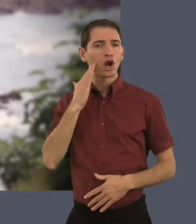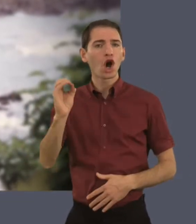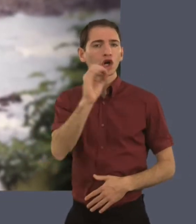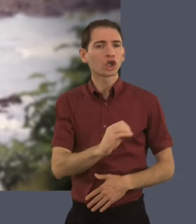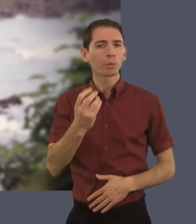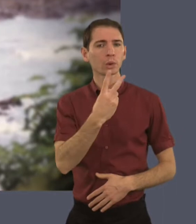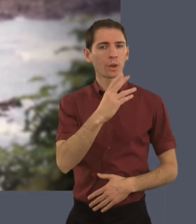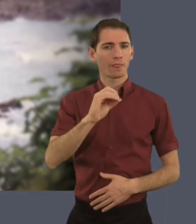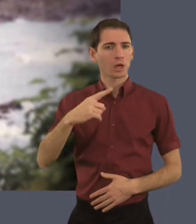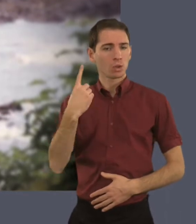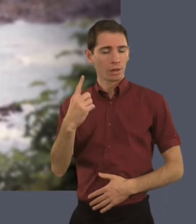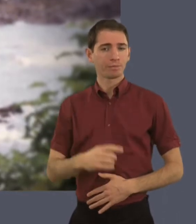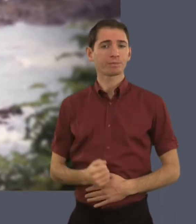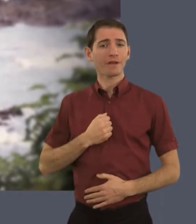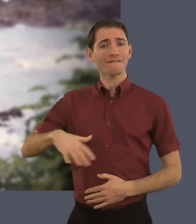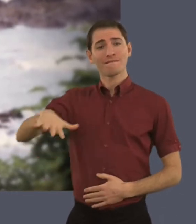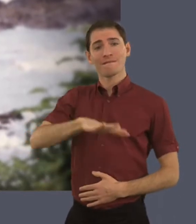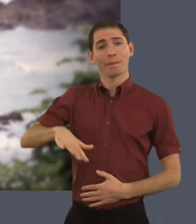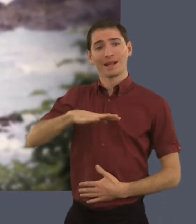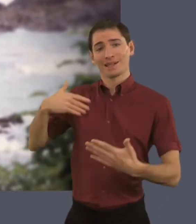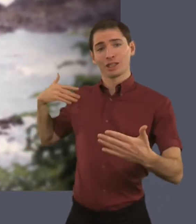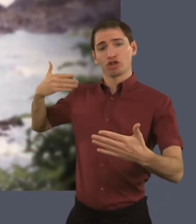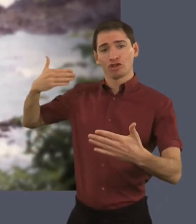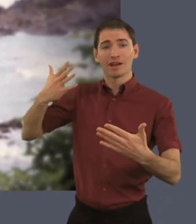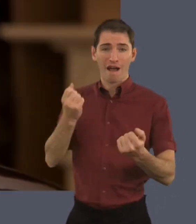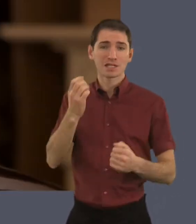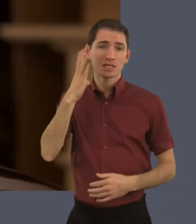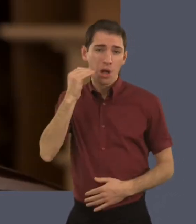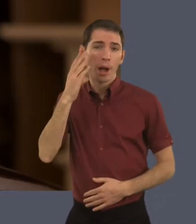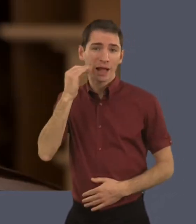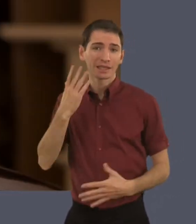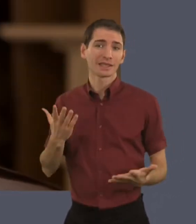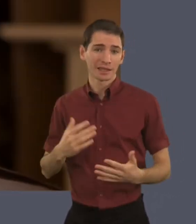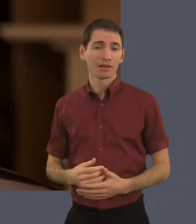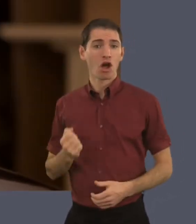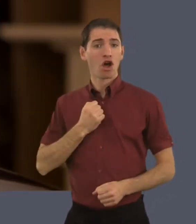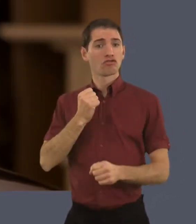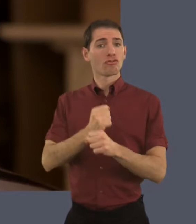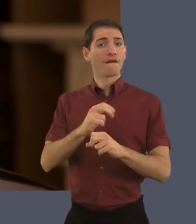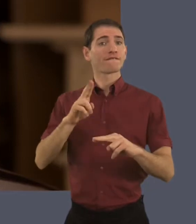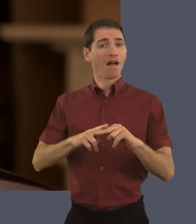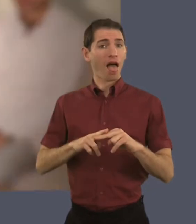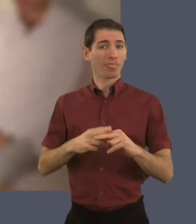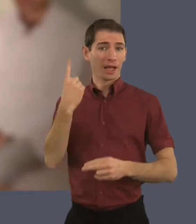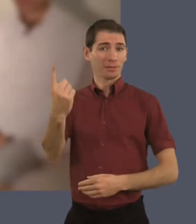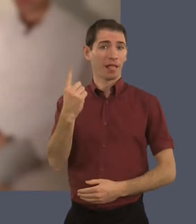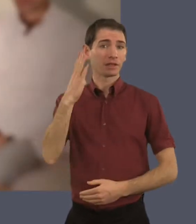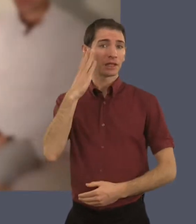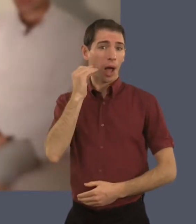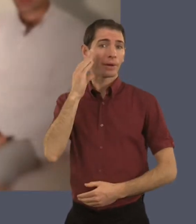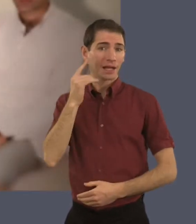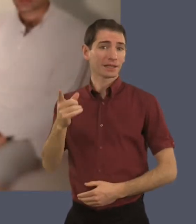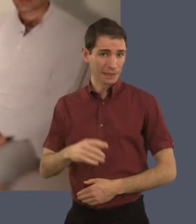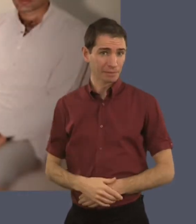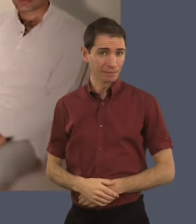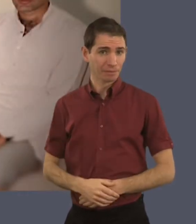in October 2001. I have got a family history of diabetes. My grandfather